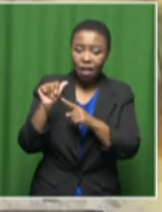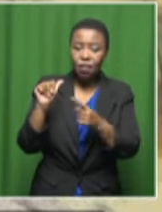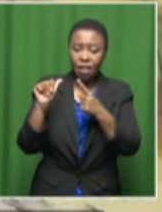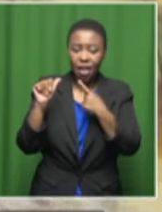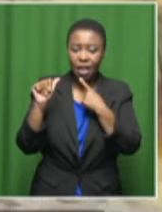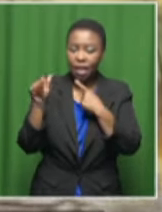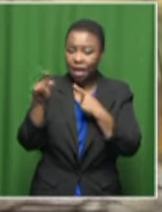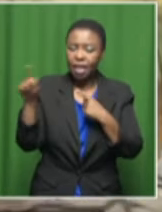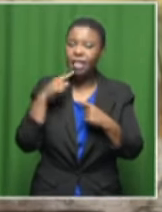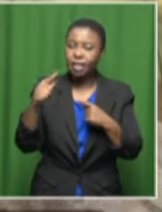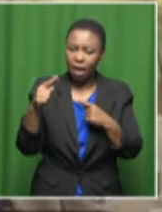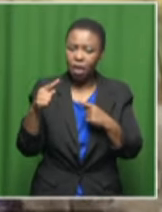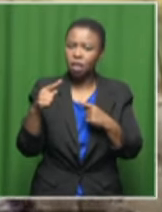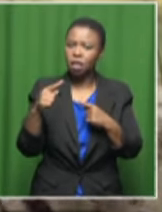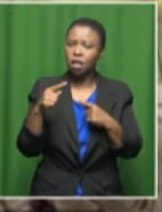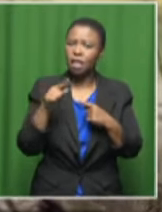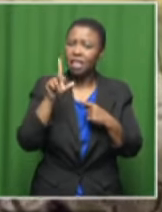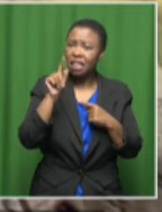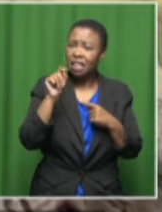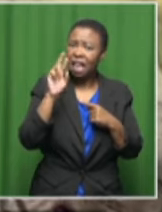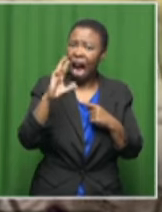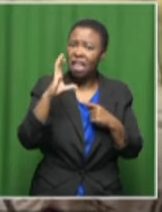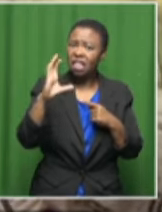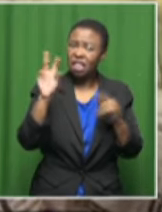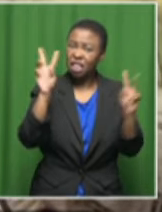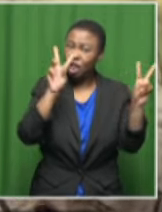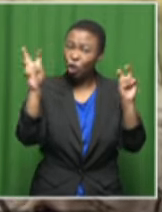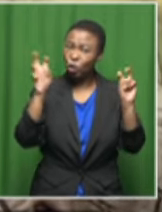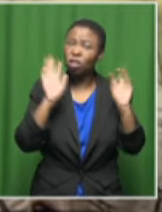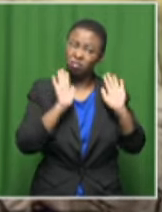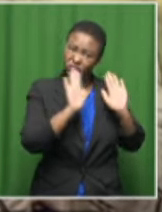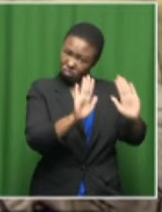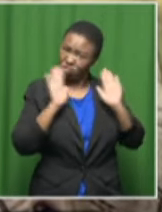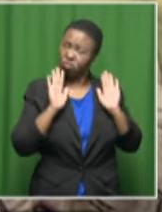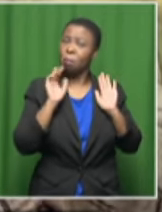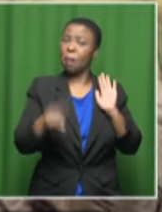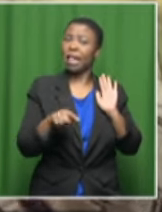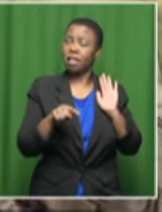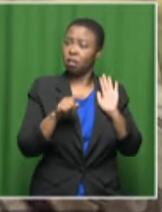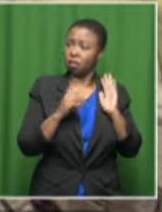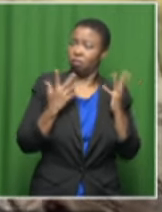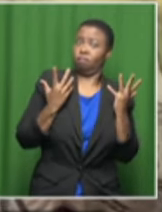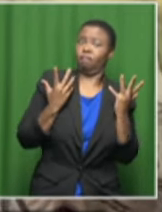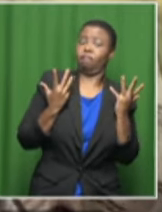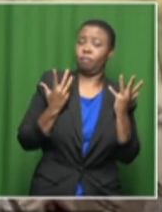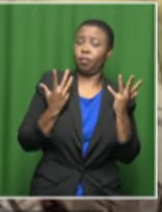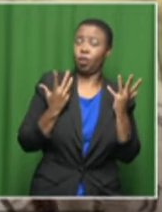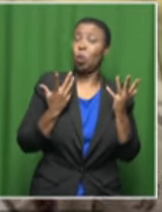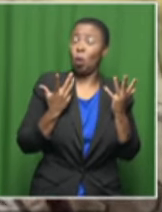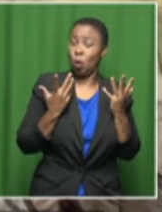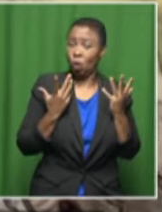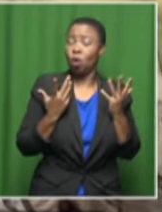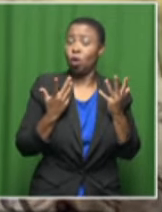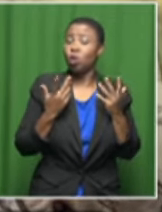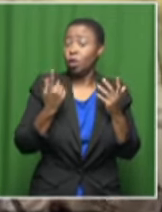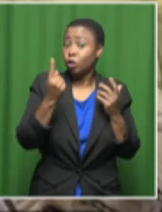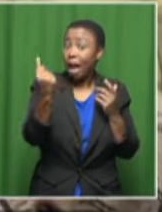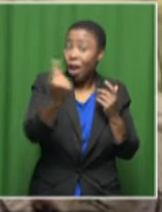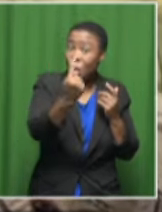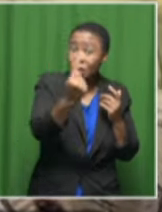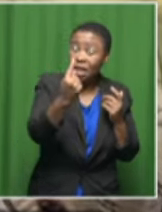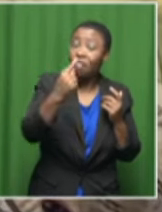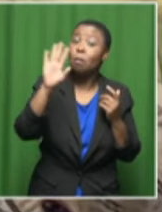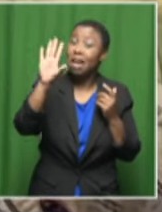they should stay away from these TRC-related cases. Now you have to say, or to have to ask yourself,